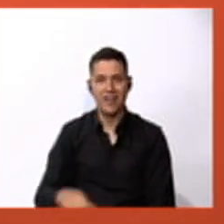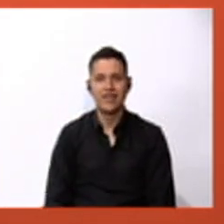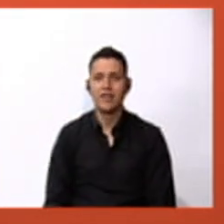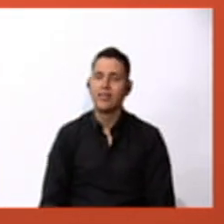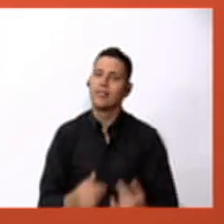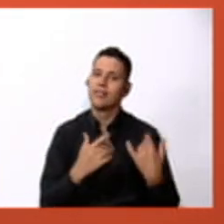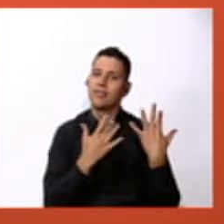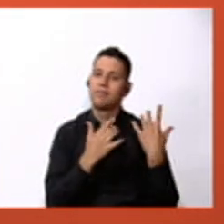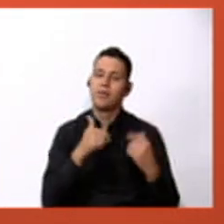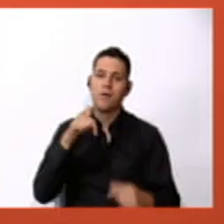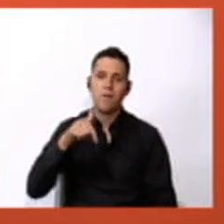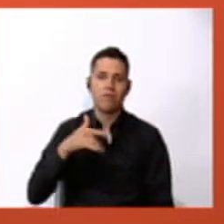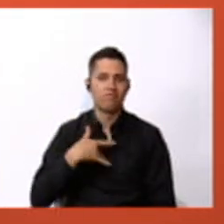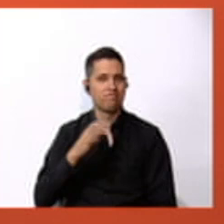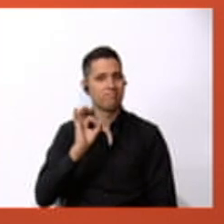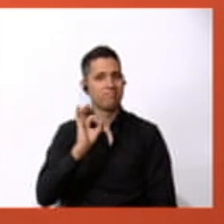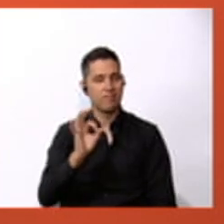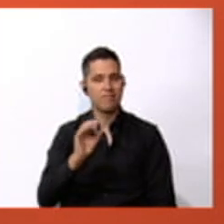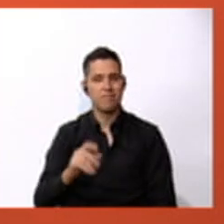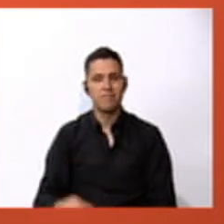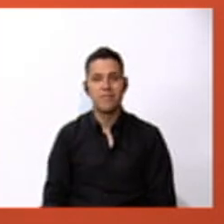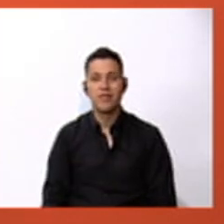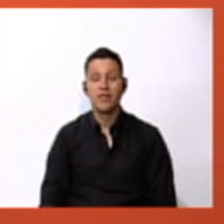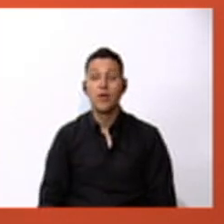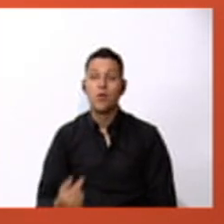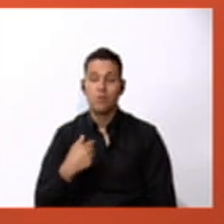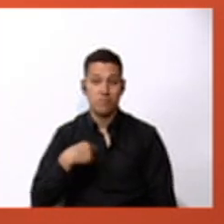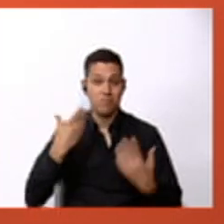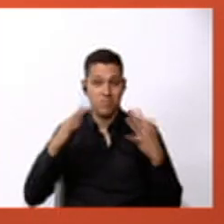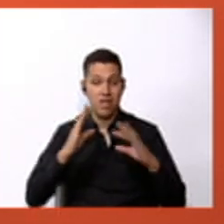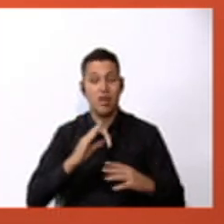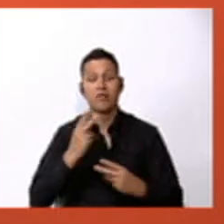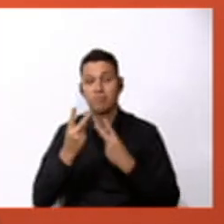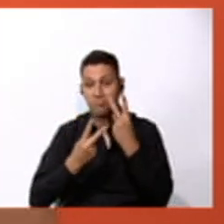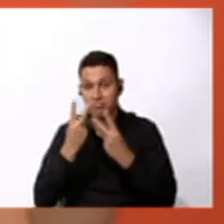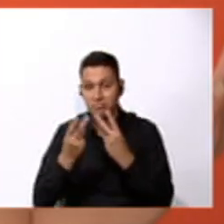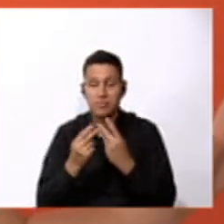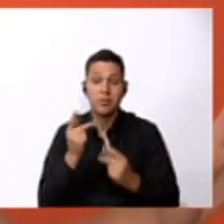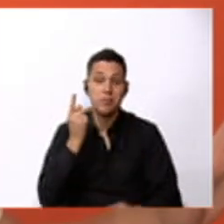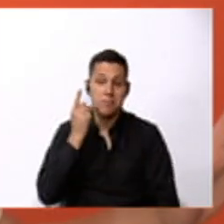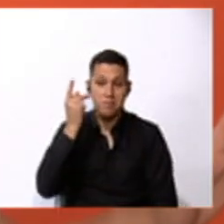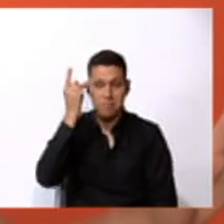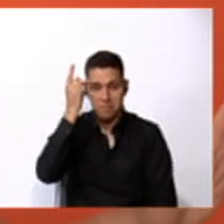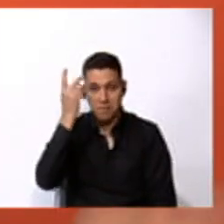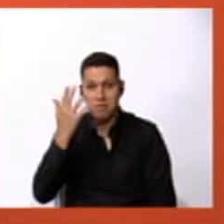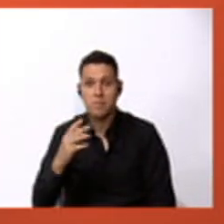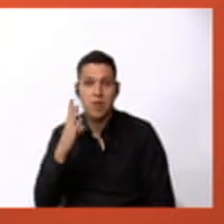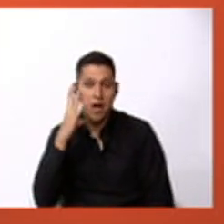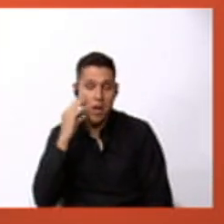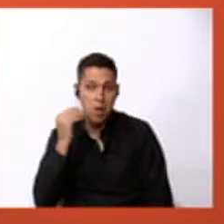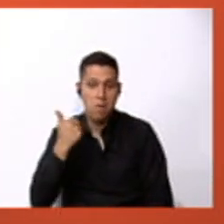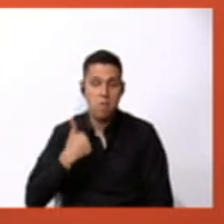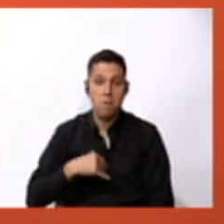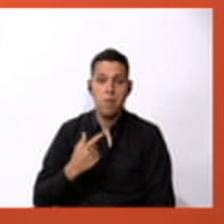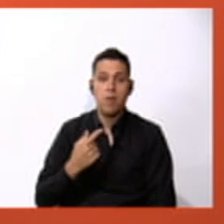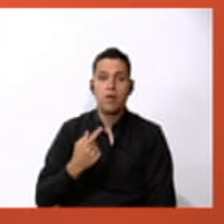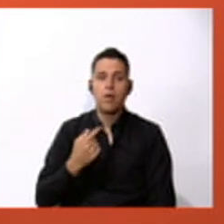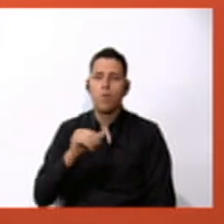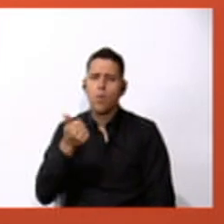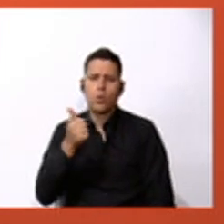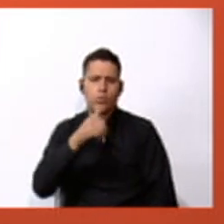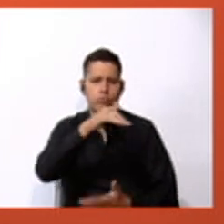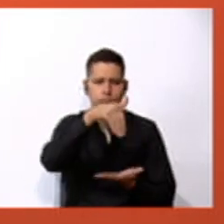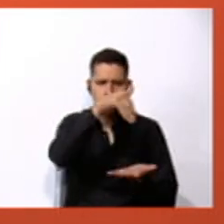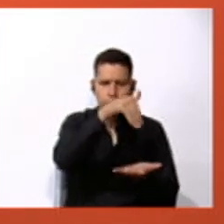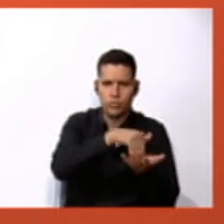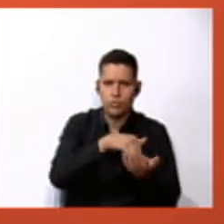you're doing fine I was visiting my grandparents they live in another town so I was using their GPS